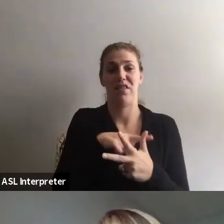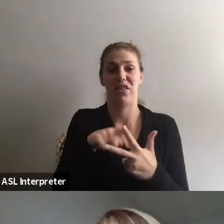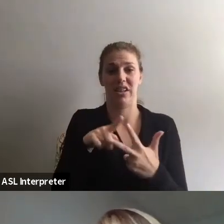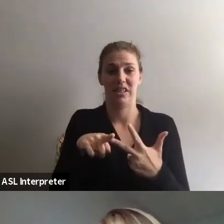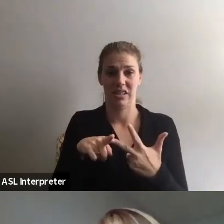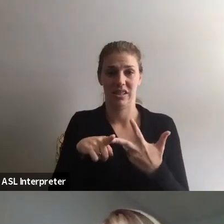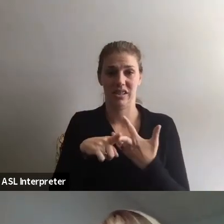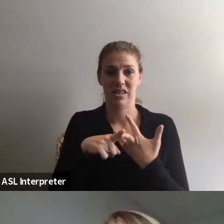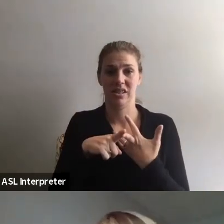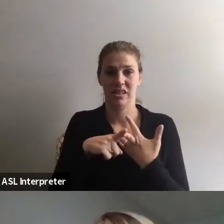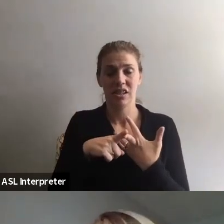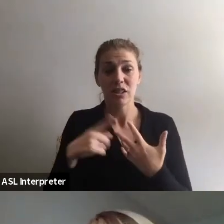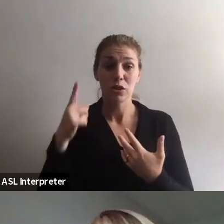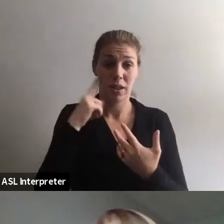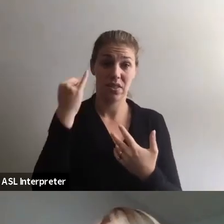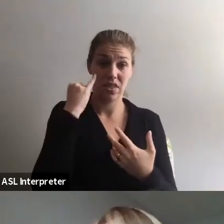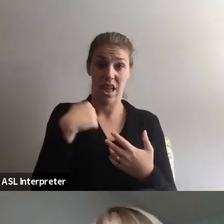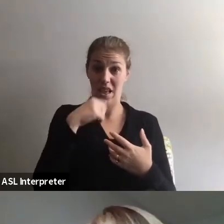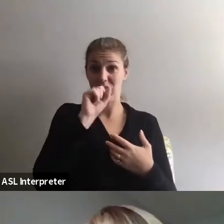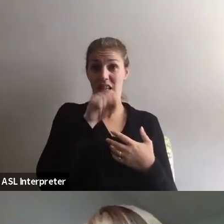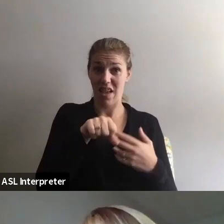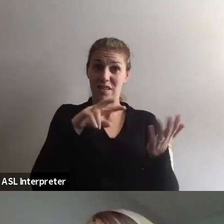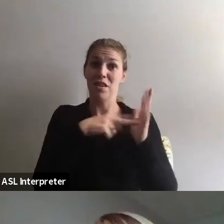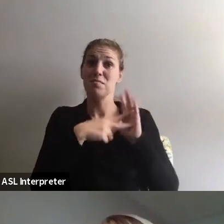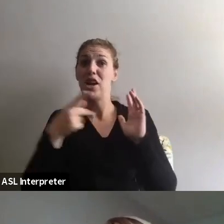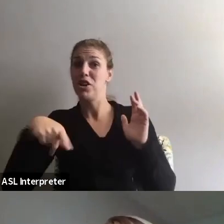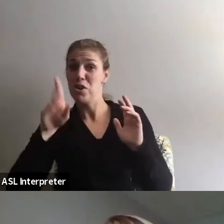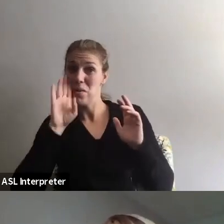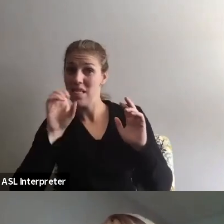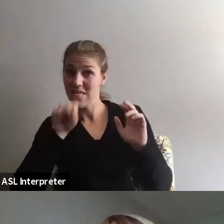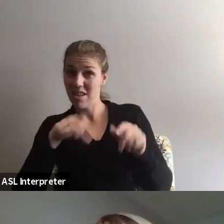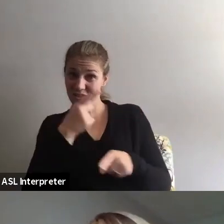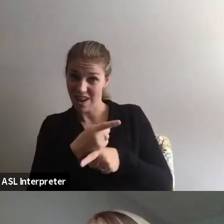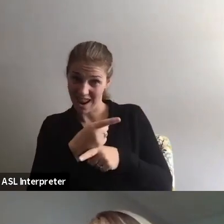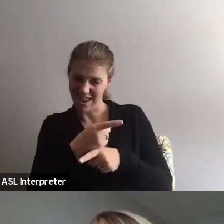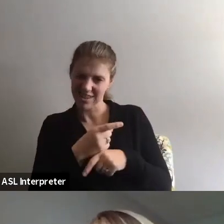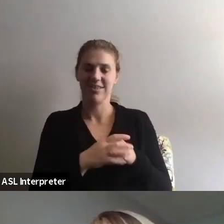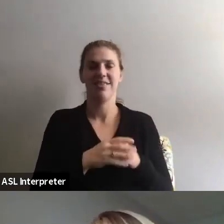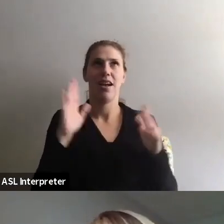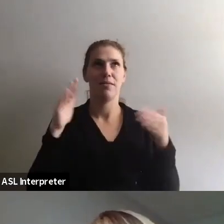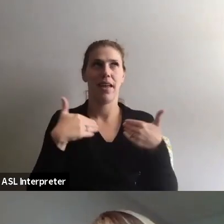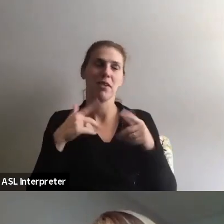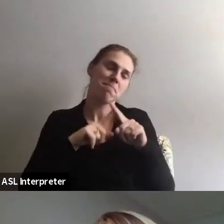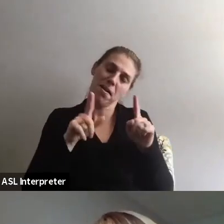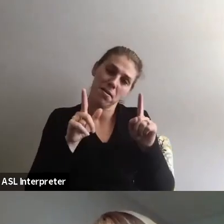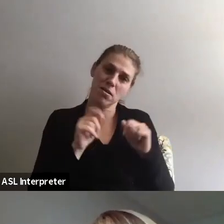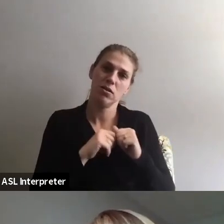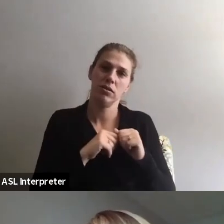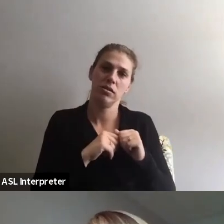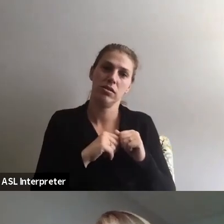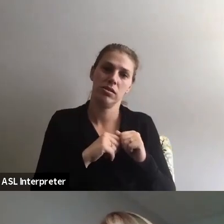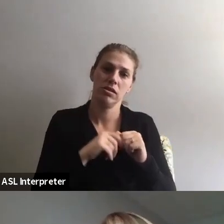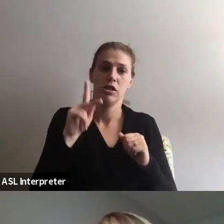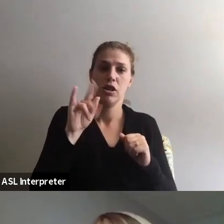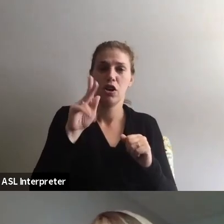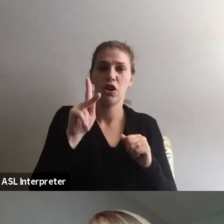Um, and I figured if I love them, surely you would love them. Right. This is very self-centered, course. Oh, it's